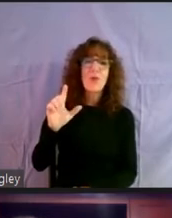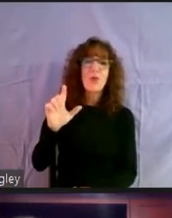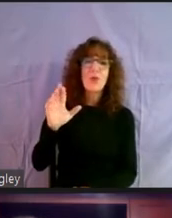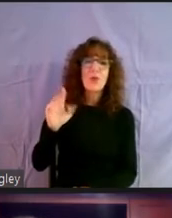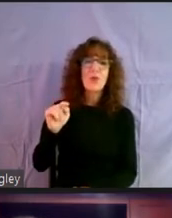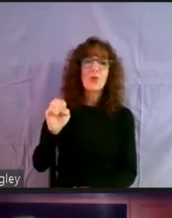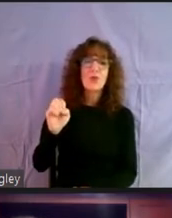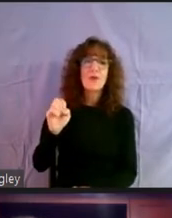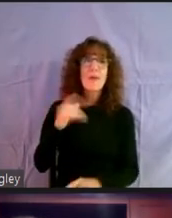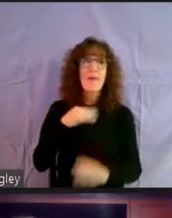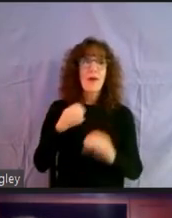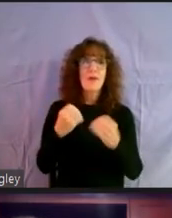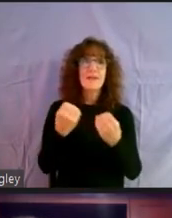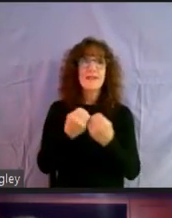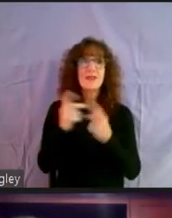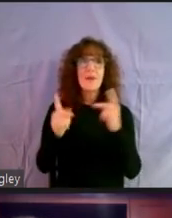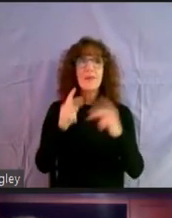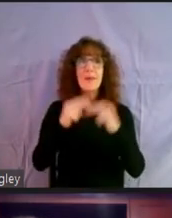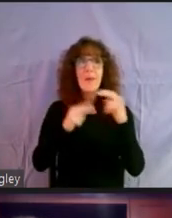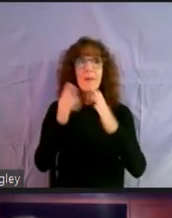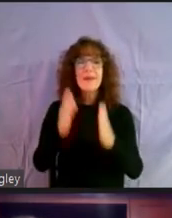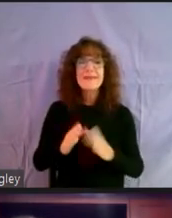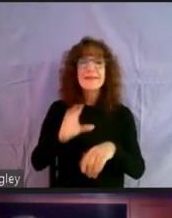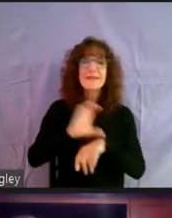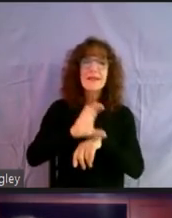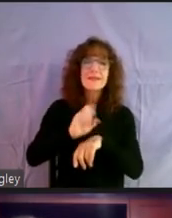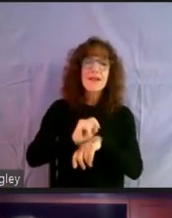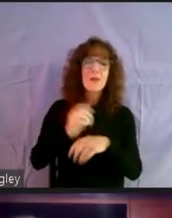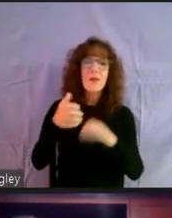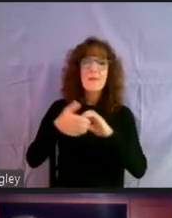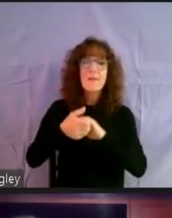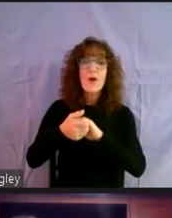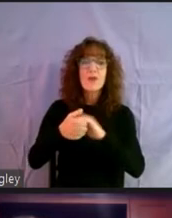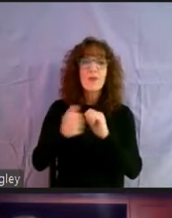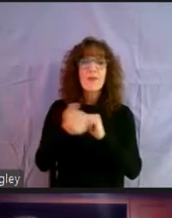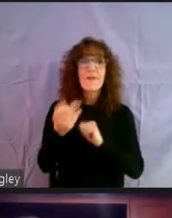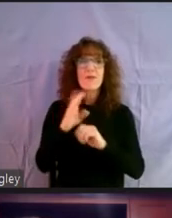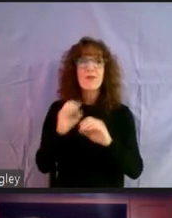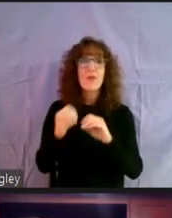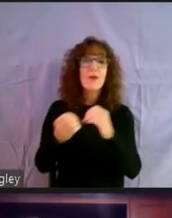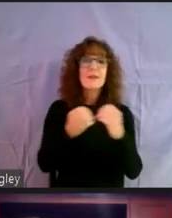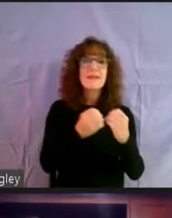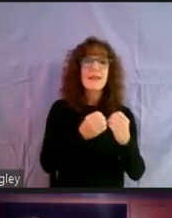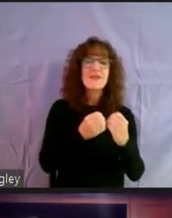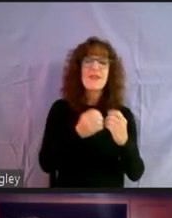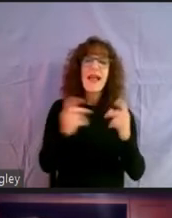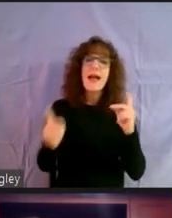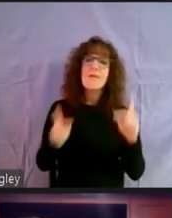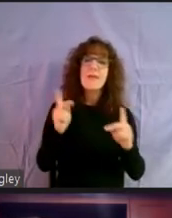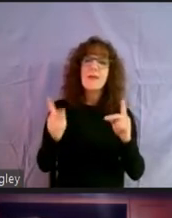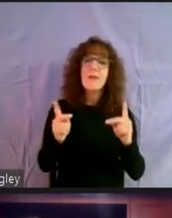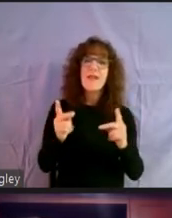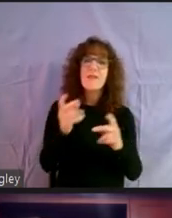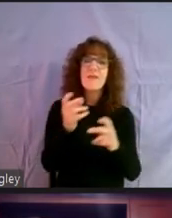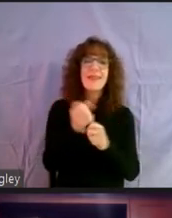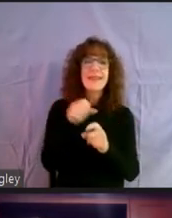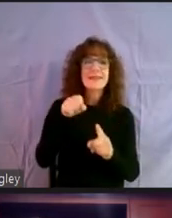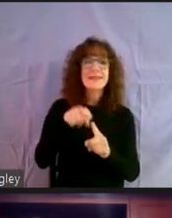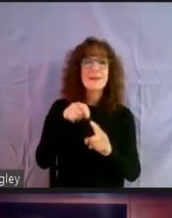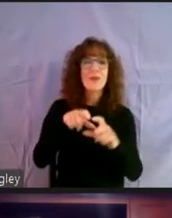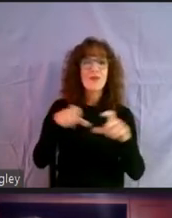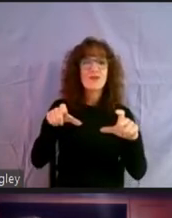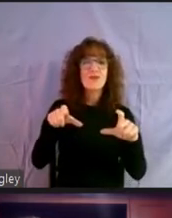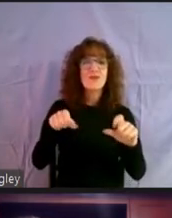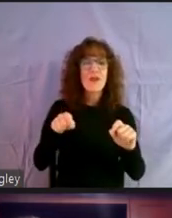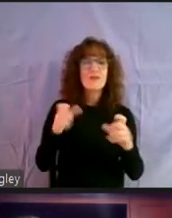people builders consultant has been doing, um, we've partnered with a couple of organizations and people who've been receiving their stimulus checks, wanted